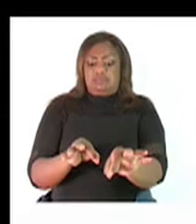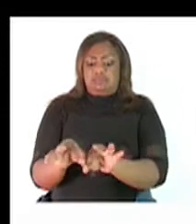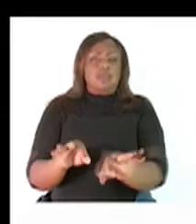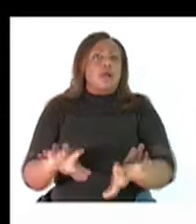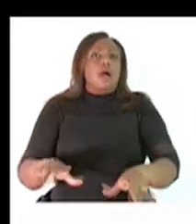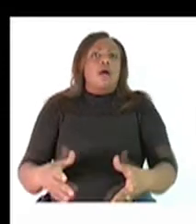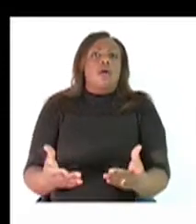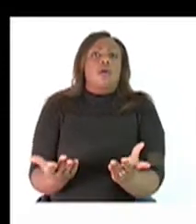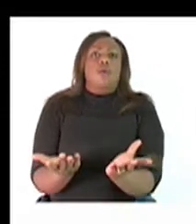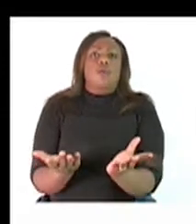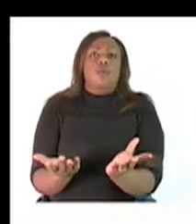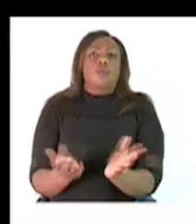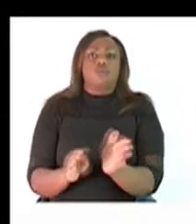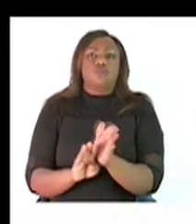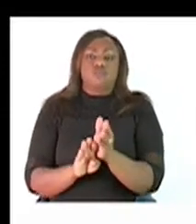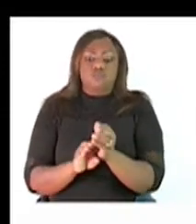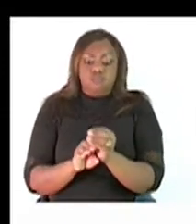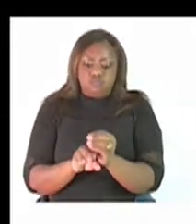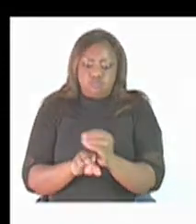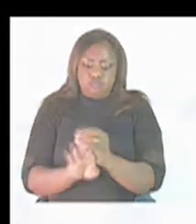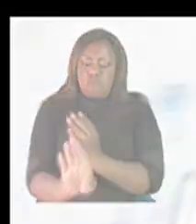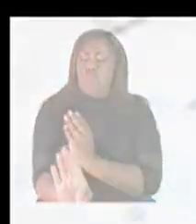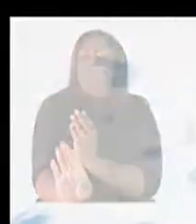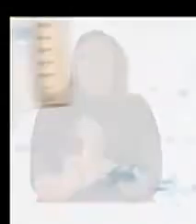prevent the spread of diseases.